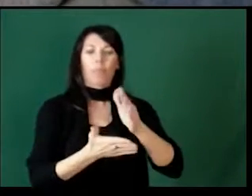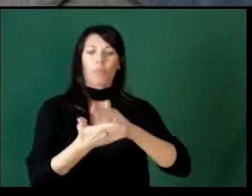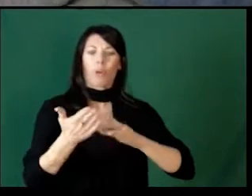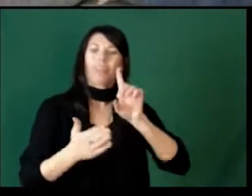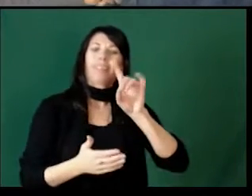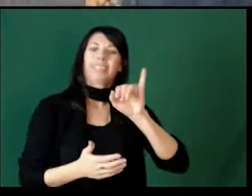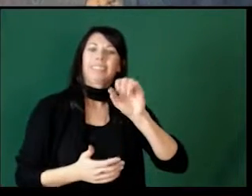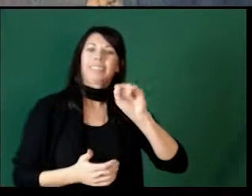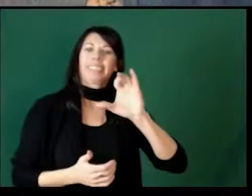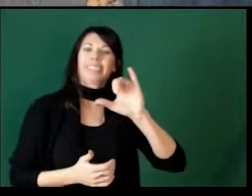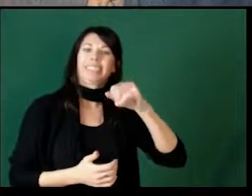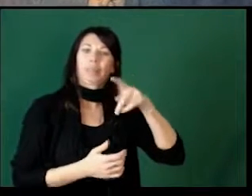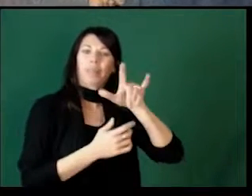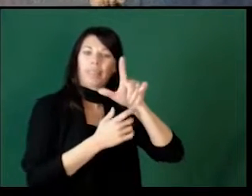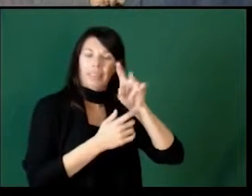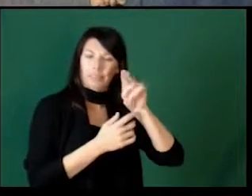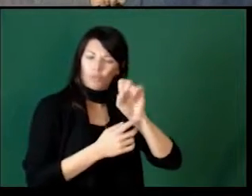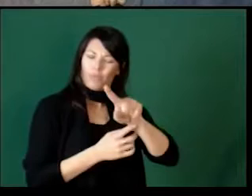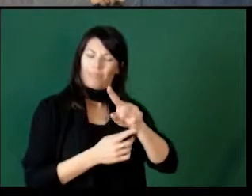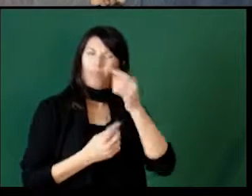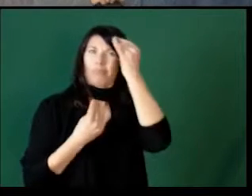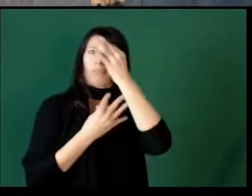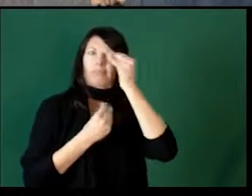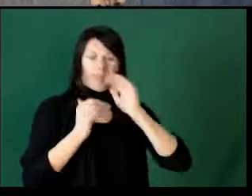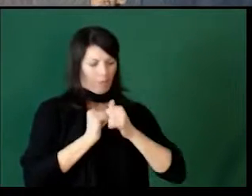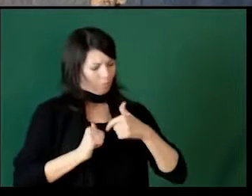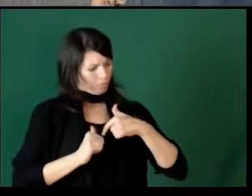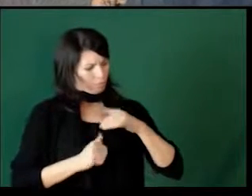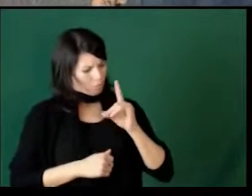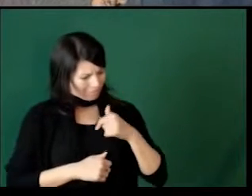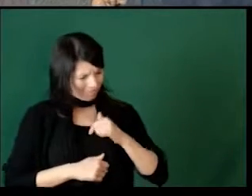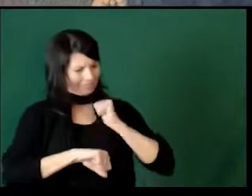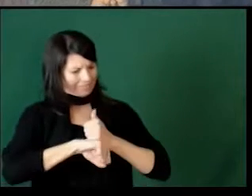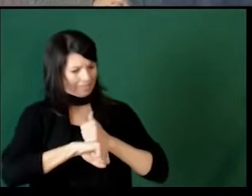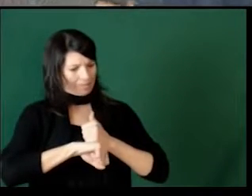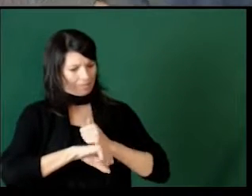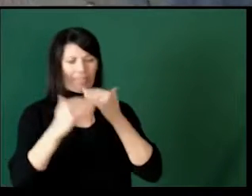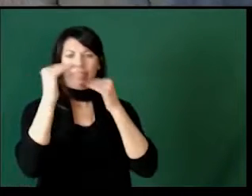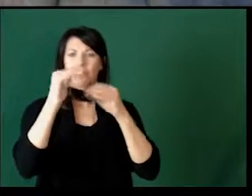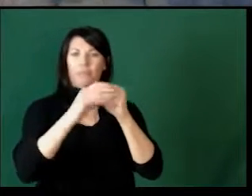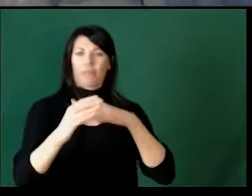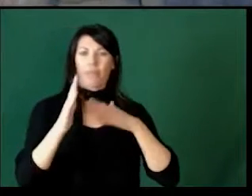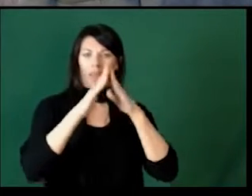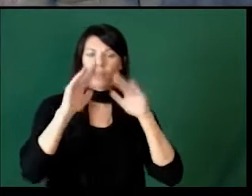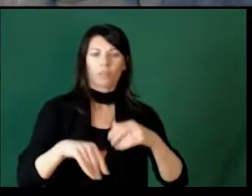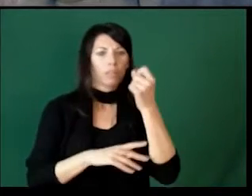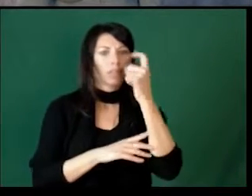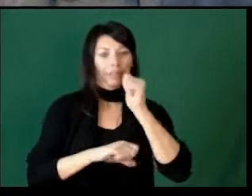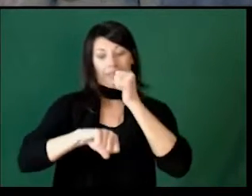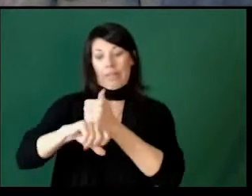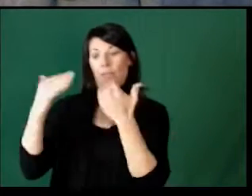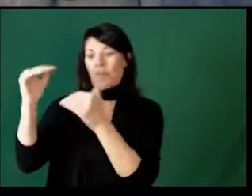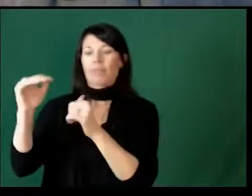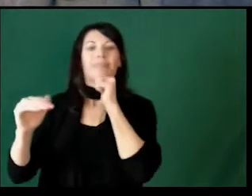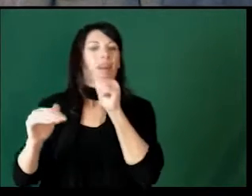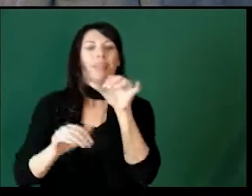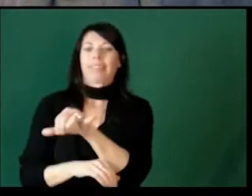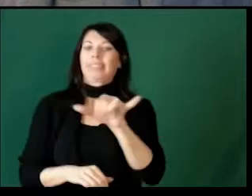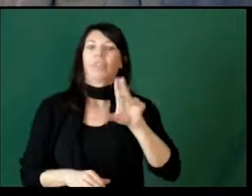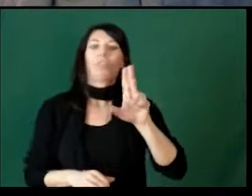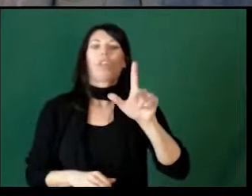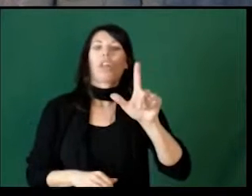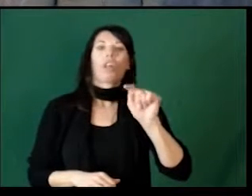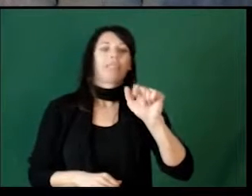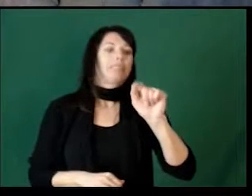part of discipline, you need to really ask yourself how are you setting limits in your house? Setting limit is not the same as an